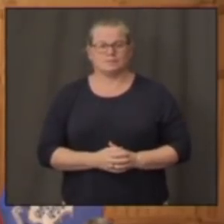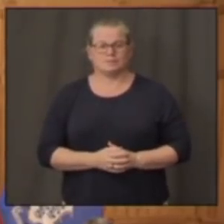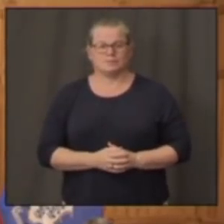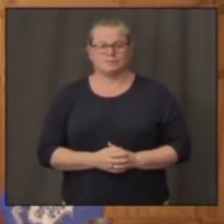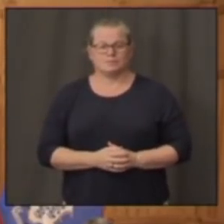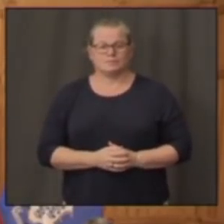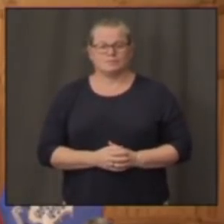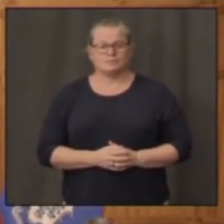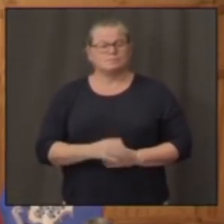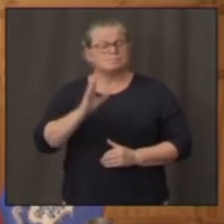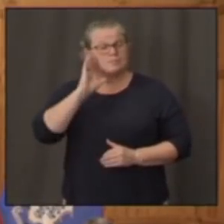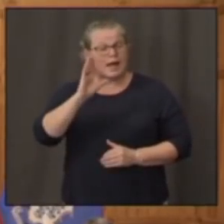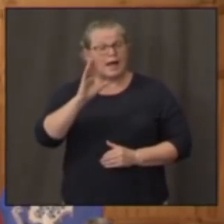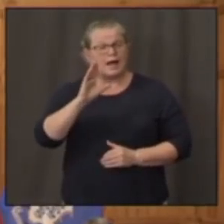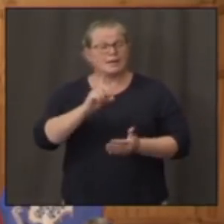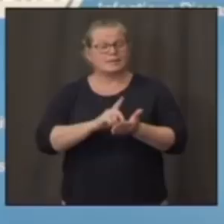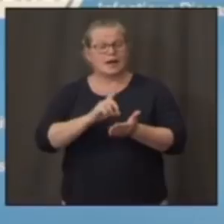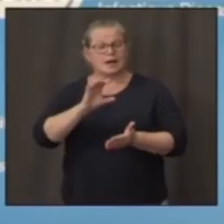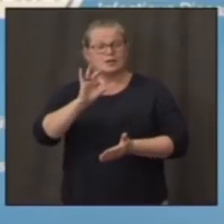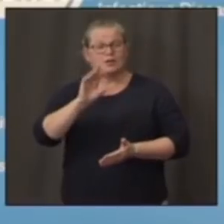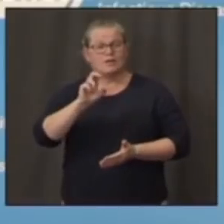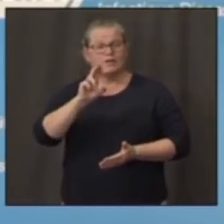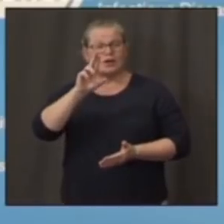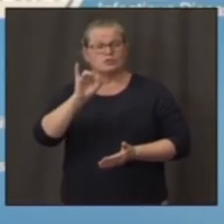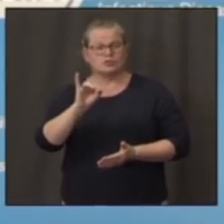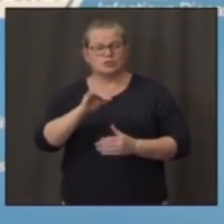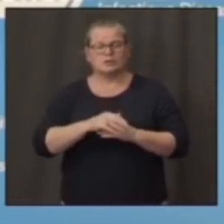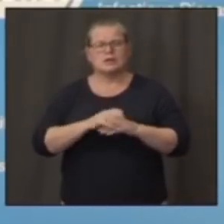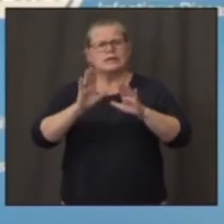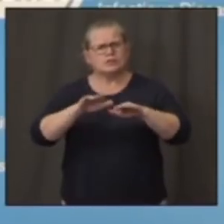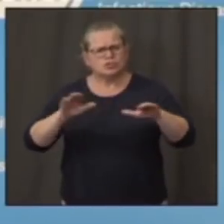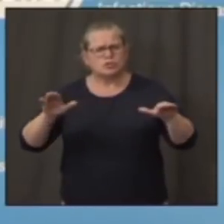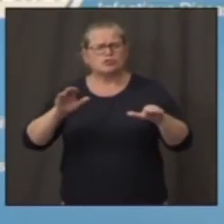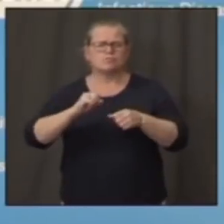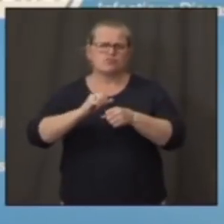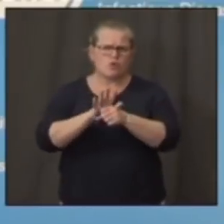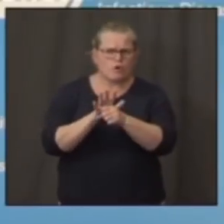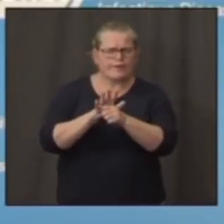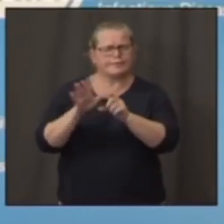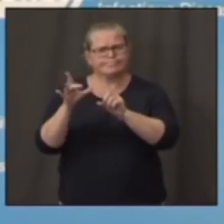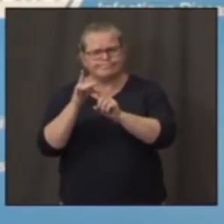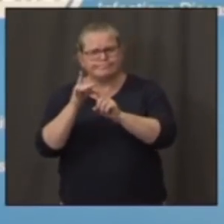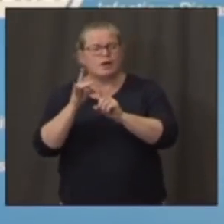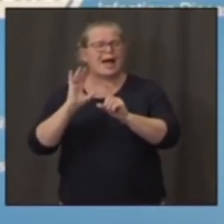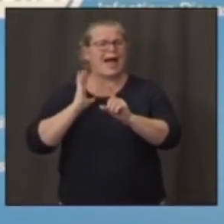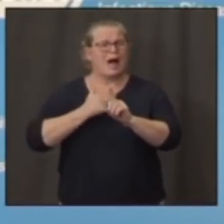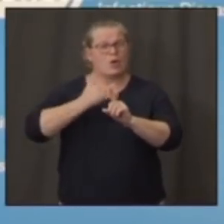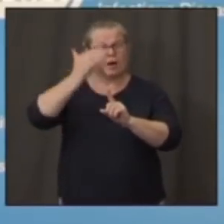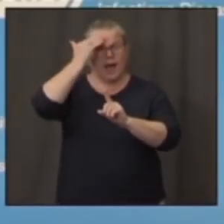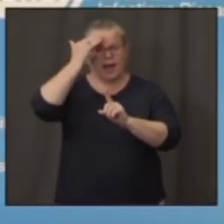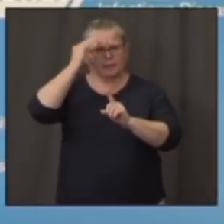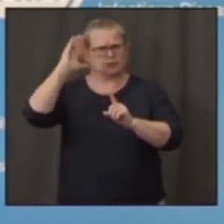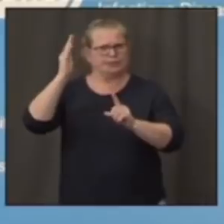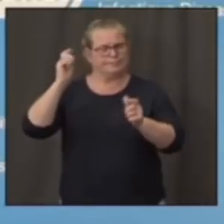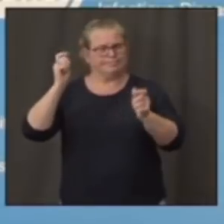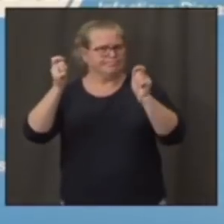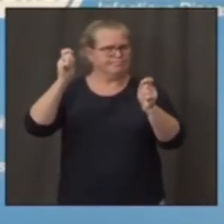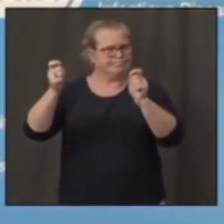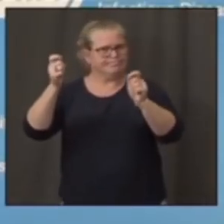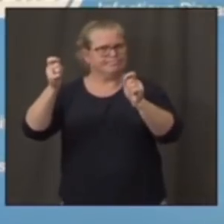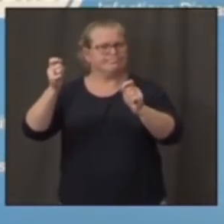Hi, Dr. Fauci. What we know about kids and the coronavirus seems to be evolving. Once it was thought that kids were at lower risk of transmission,